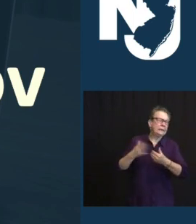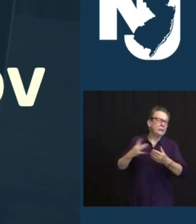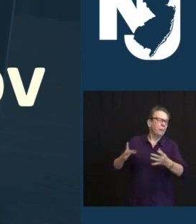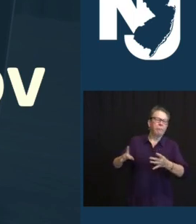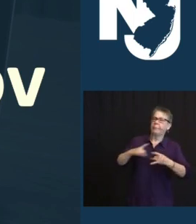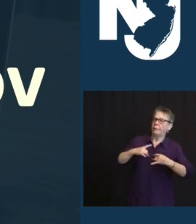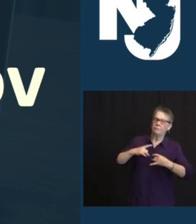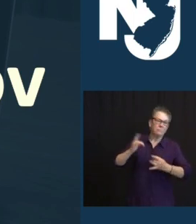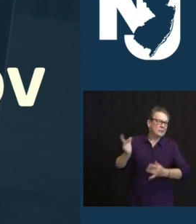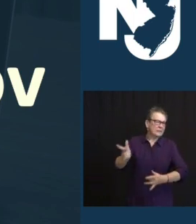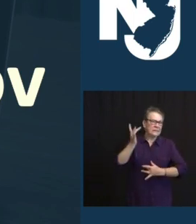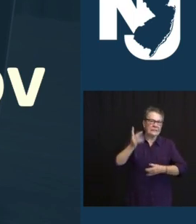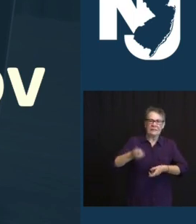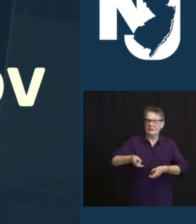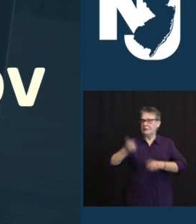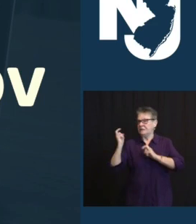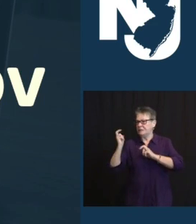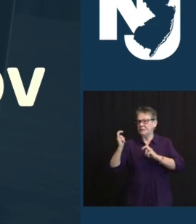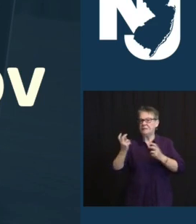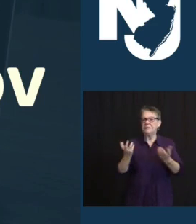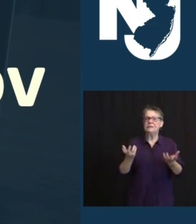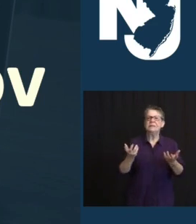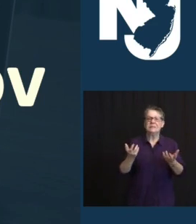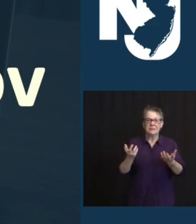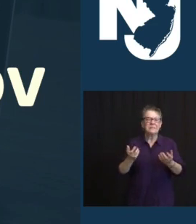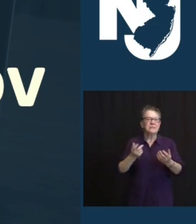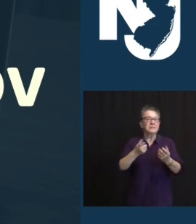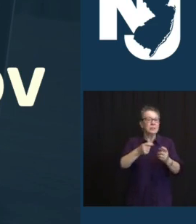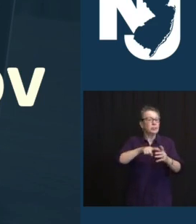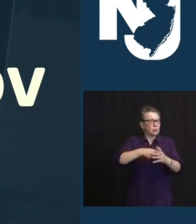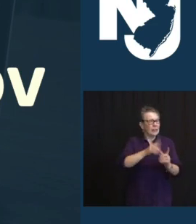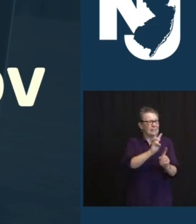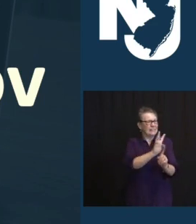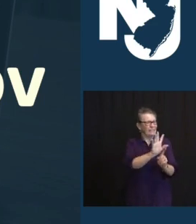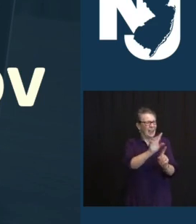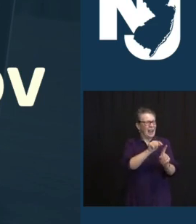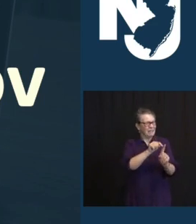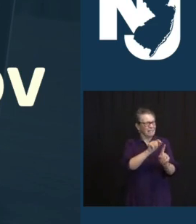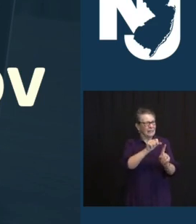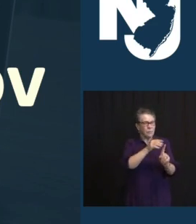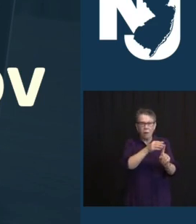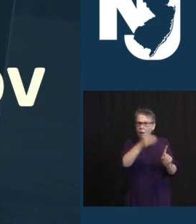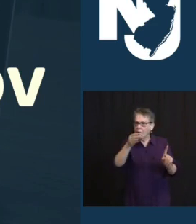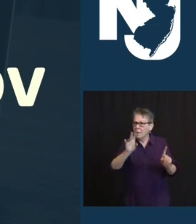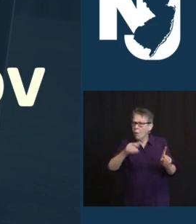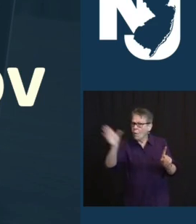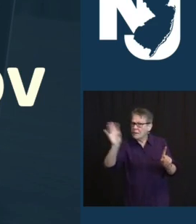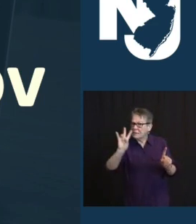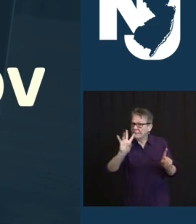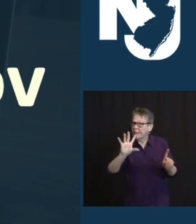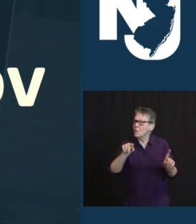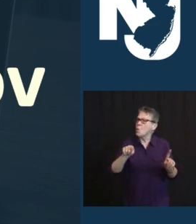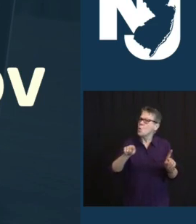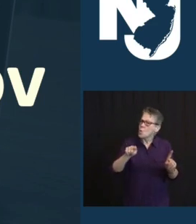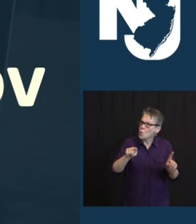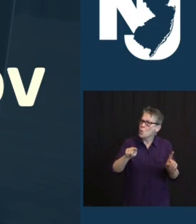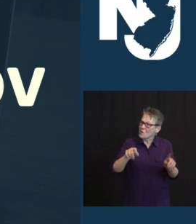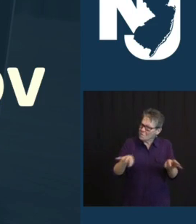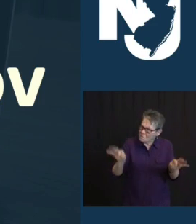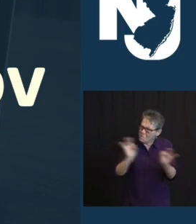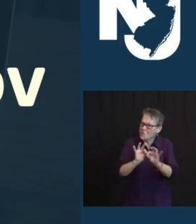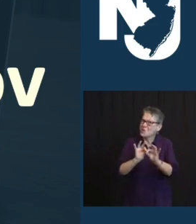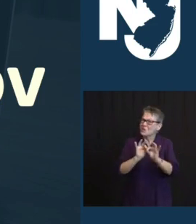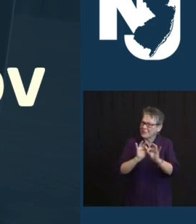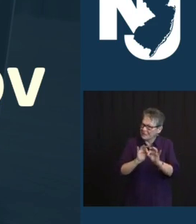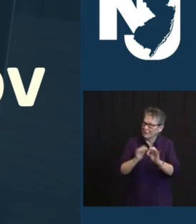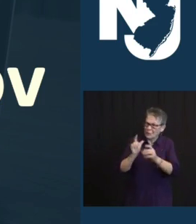BECAUSE, AS JUDY AND ED KNOW BETTER THAN ANYONE, 80% OF OUR FATALITIES HAVE BEEN 65 AND UP. BUT THERE'S ALSO NO QUESTION THAT IN THE